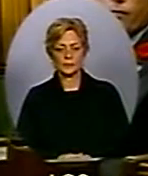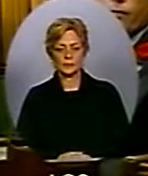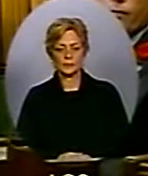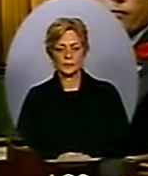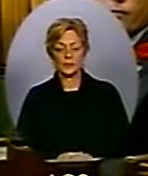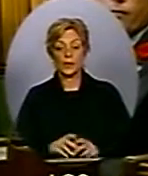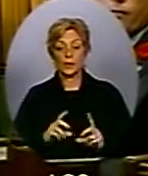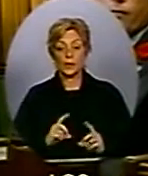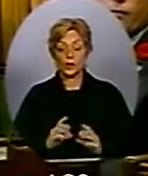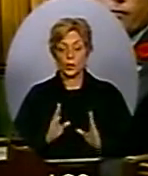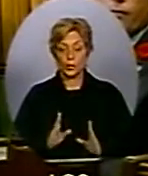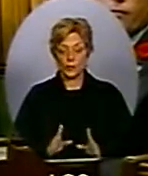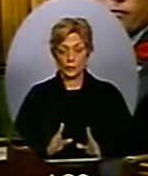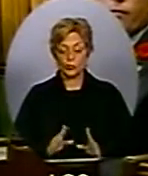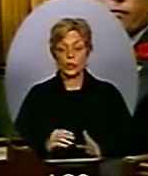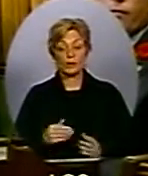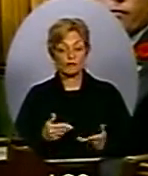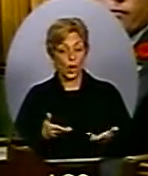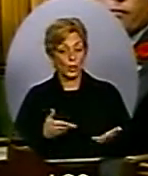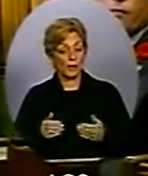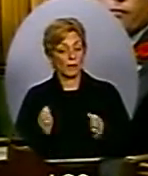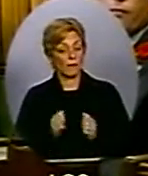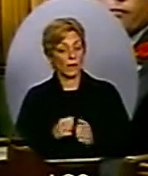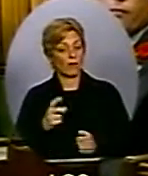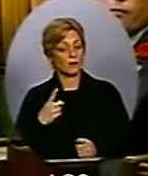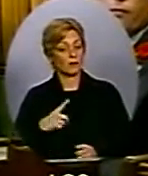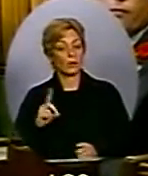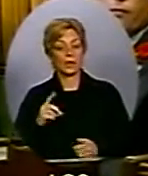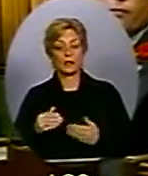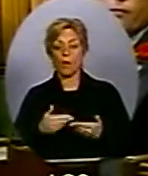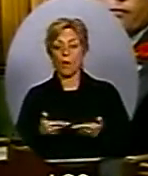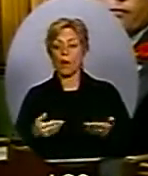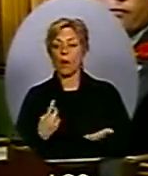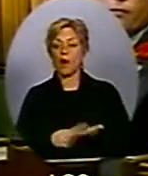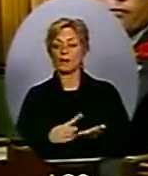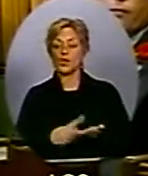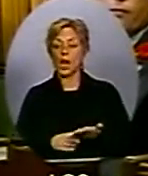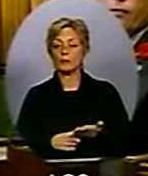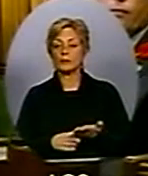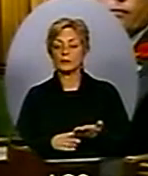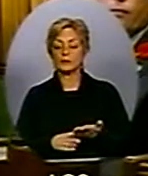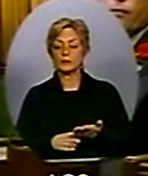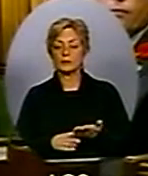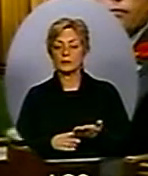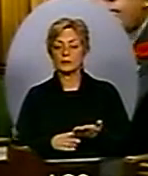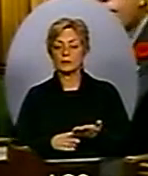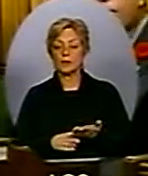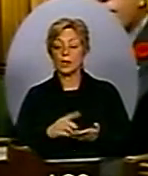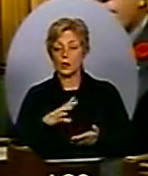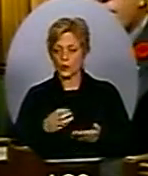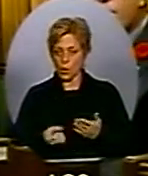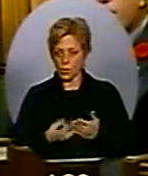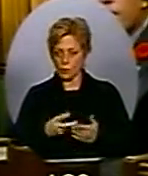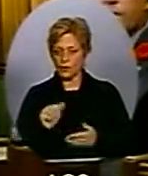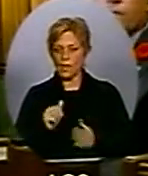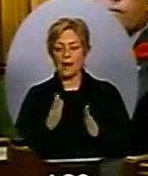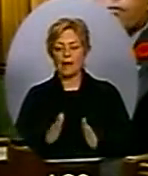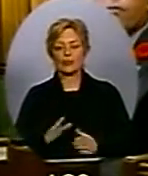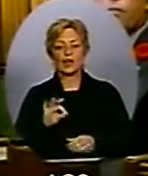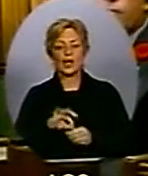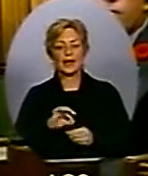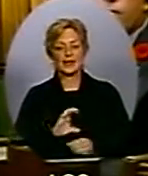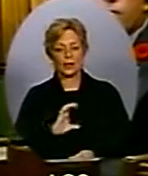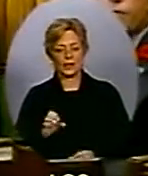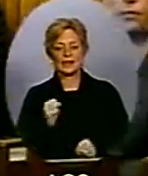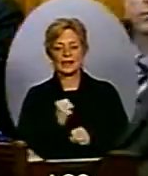this place with distinction. He is, he is, he the new official agent is working with Elections Canada to resolve any outstanding questions.